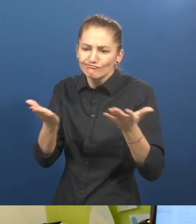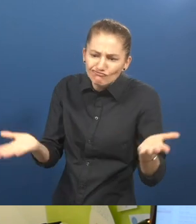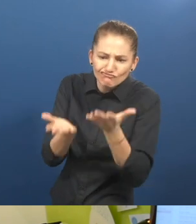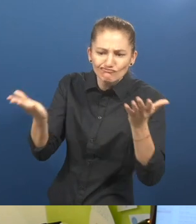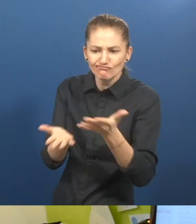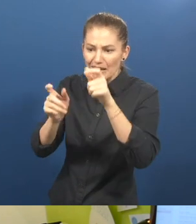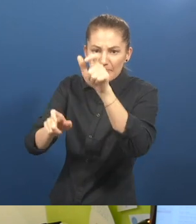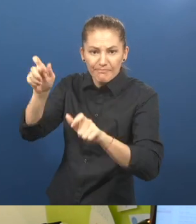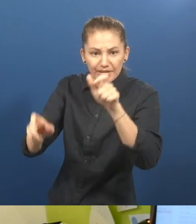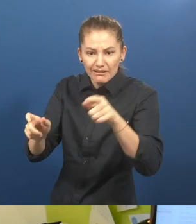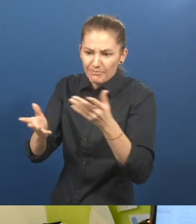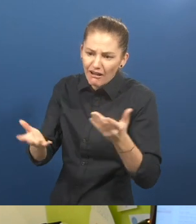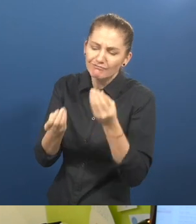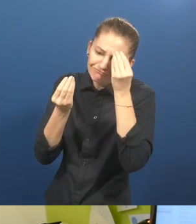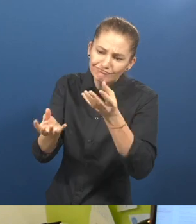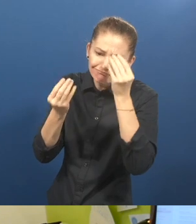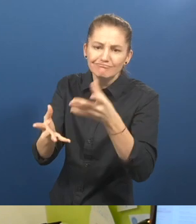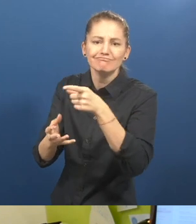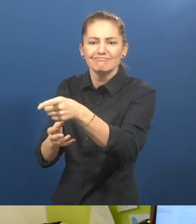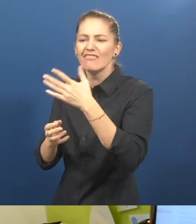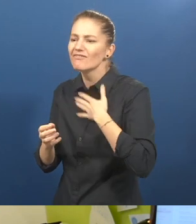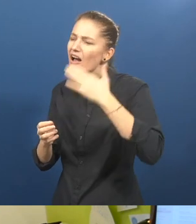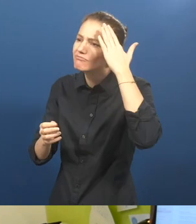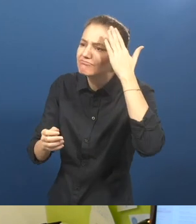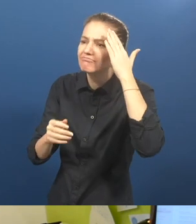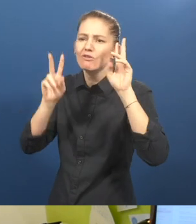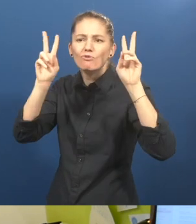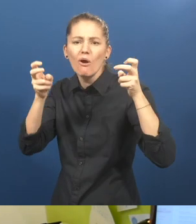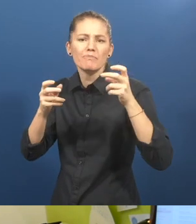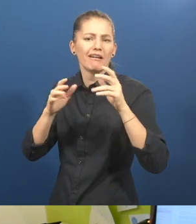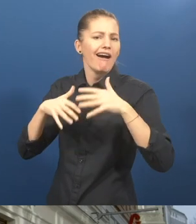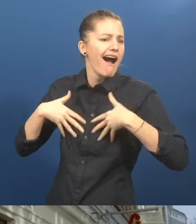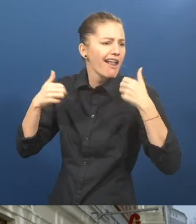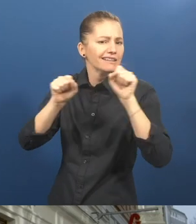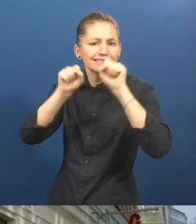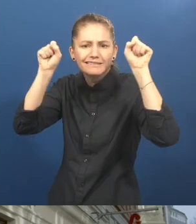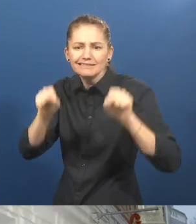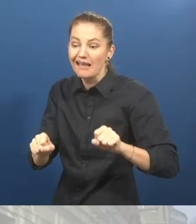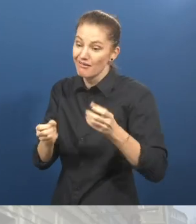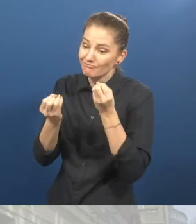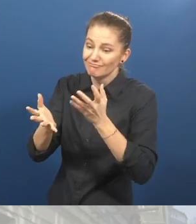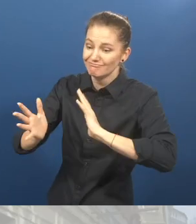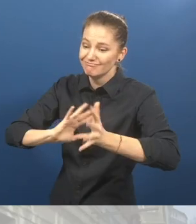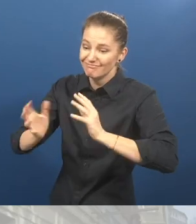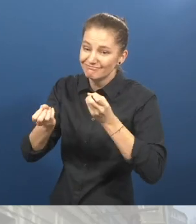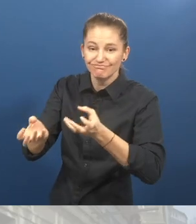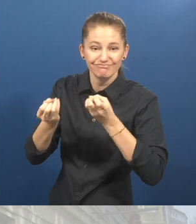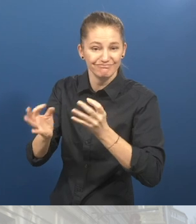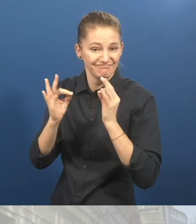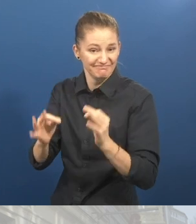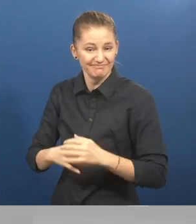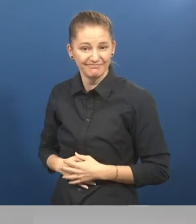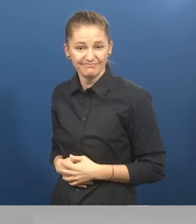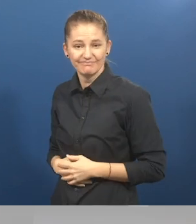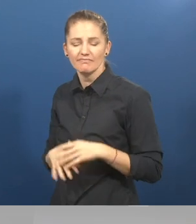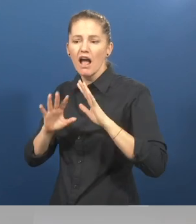want the access to this health system in sign language. The pharmacy from the outside. How